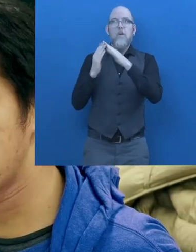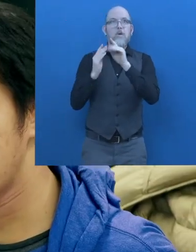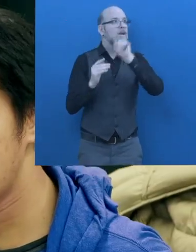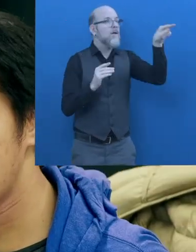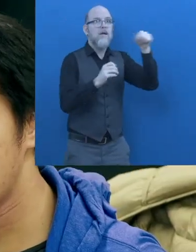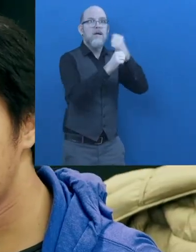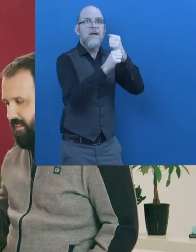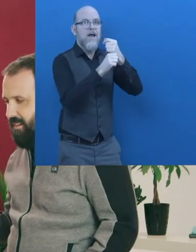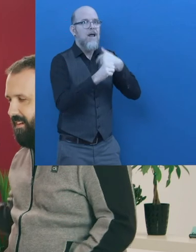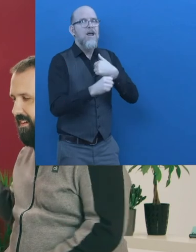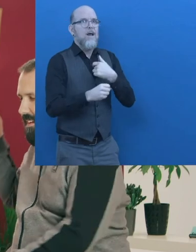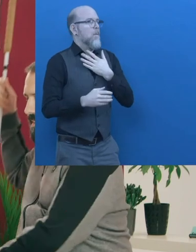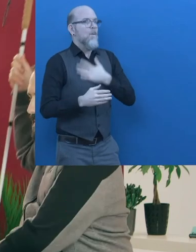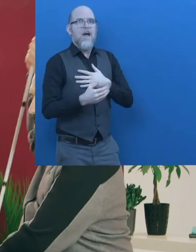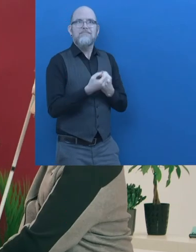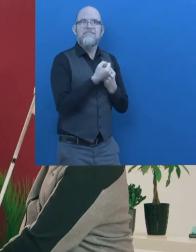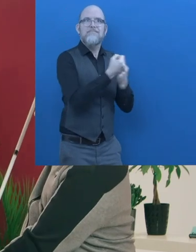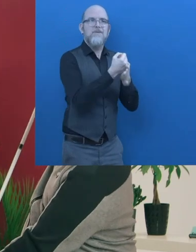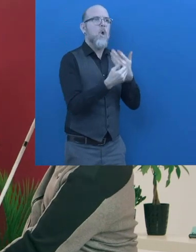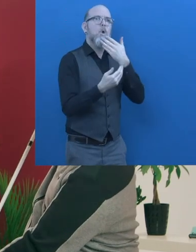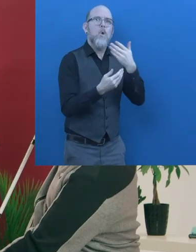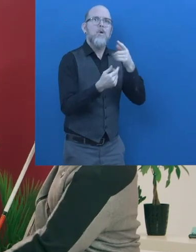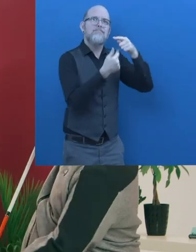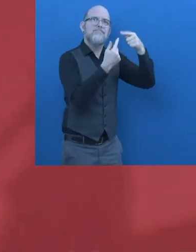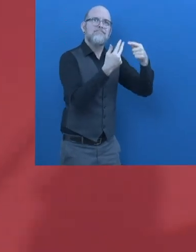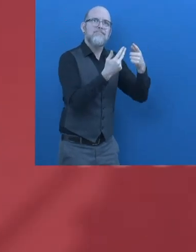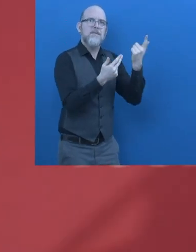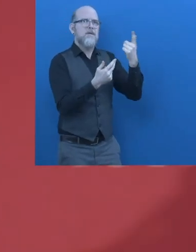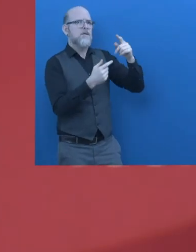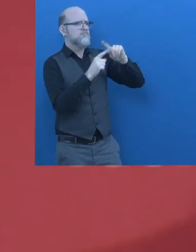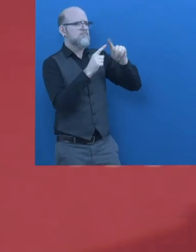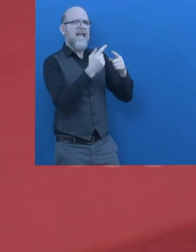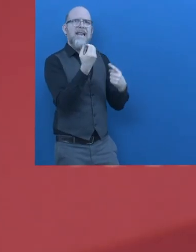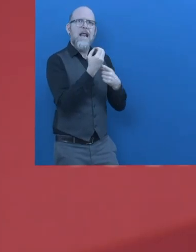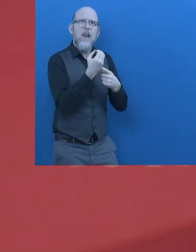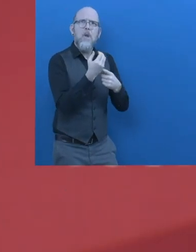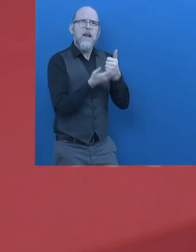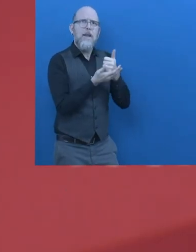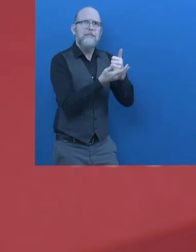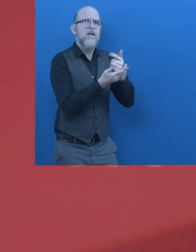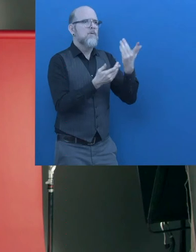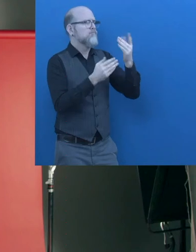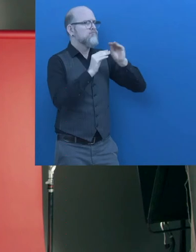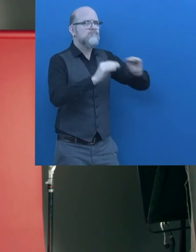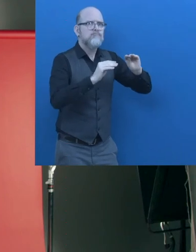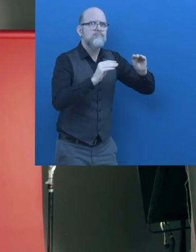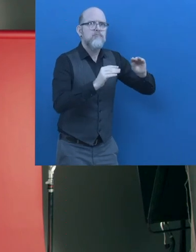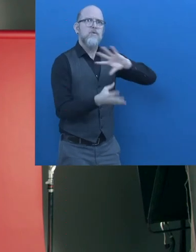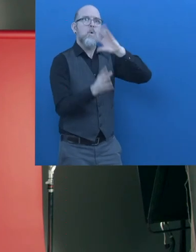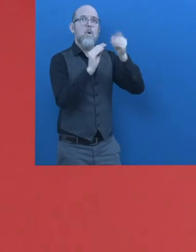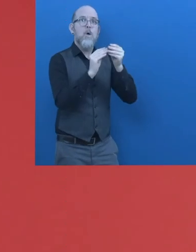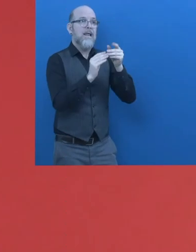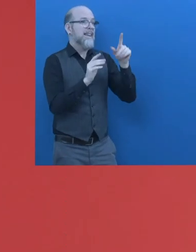be doing some good things for the assistive tech industry, whether it's contributing by teaching or doing usability